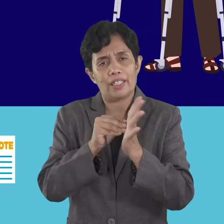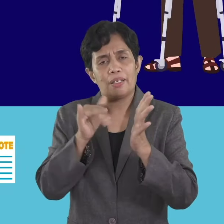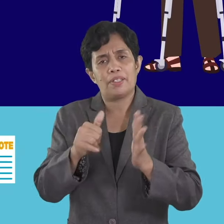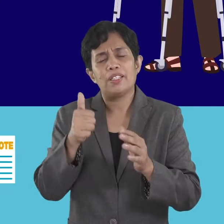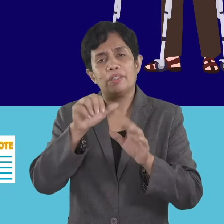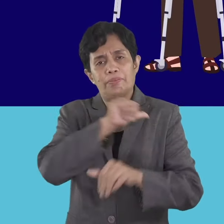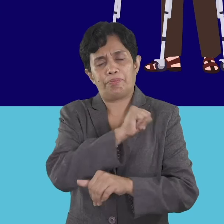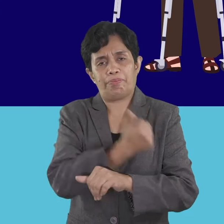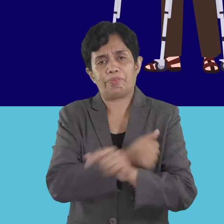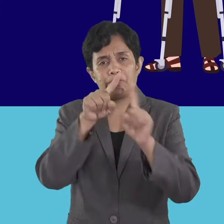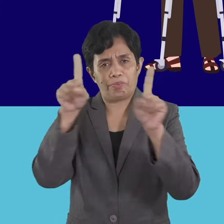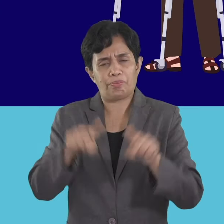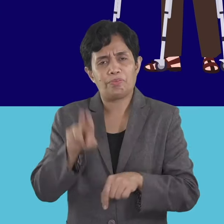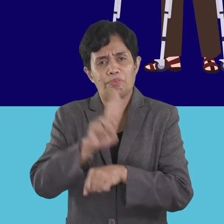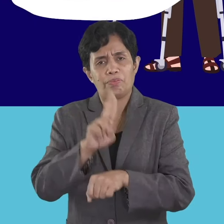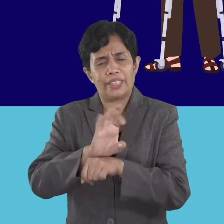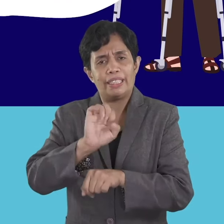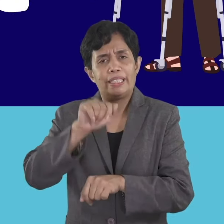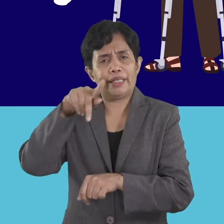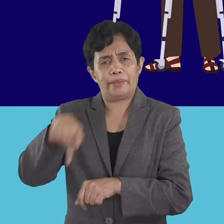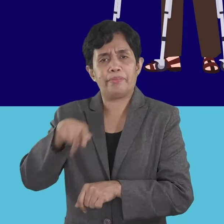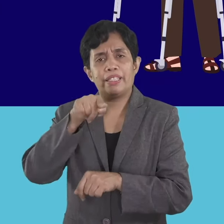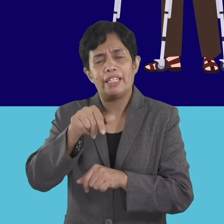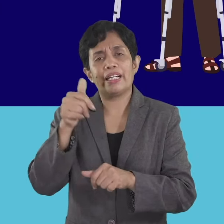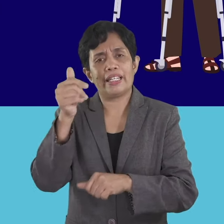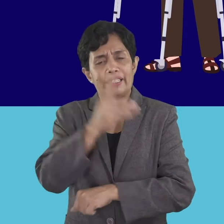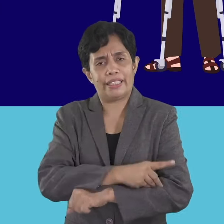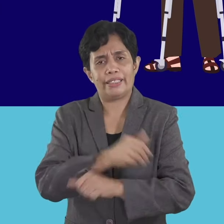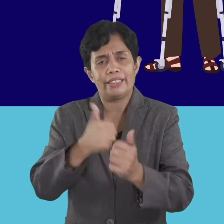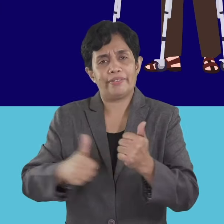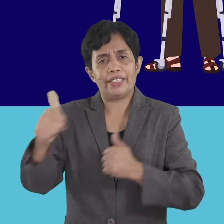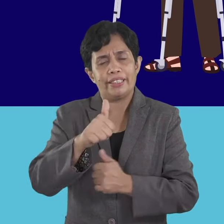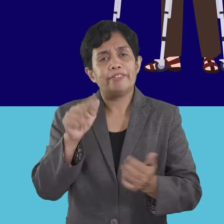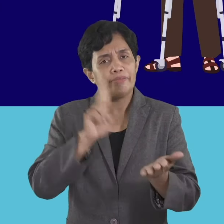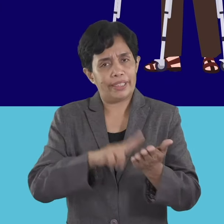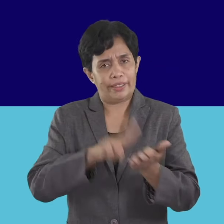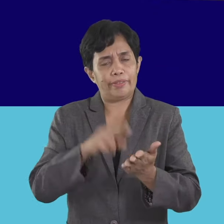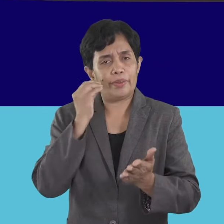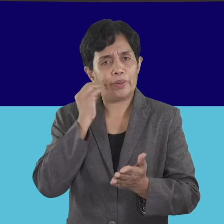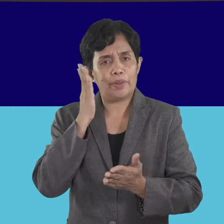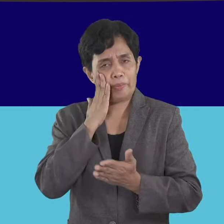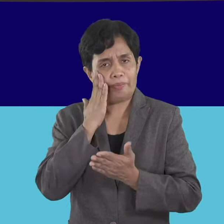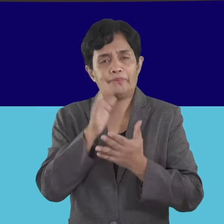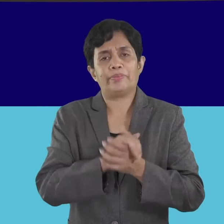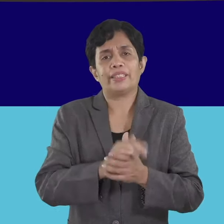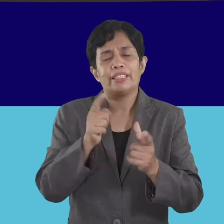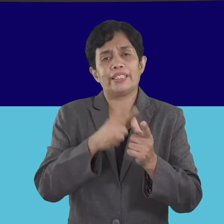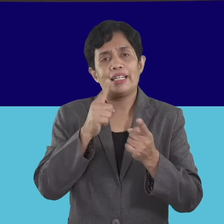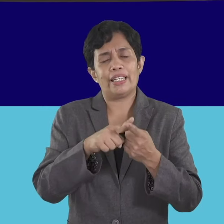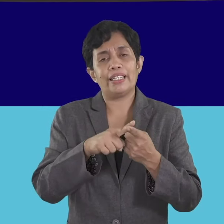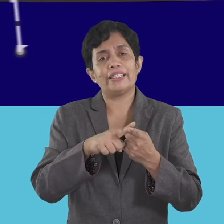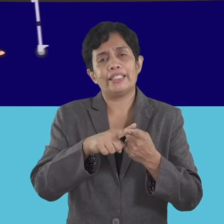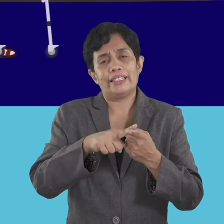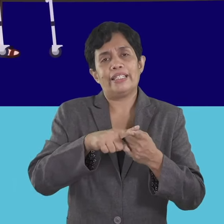EAPPs a day in advance. Fill this up at home to cut the waiting time. Then, on Election